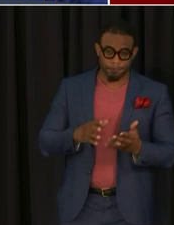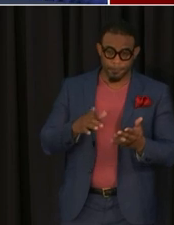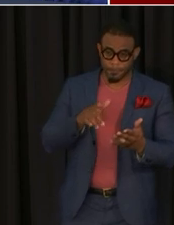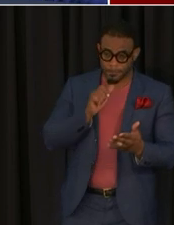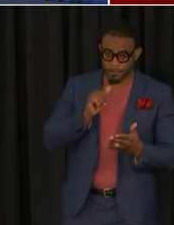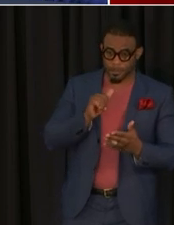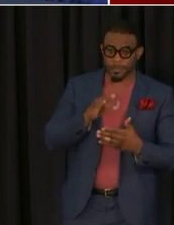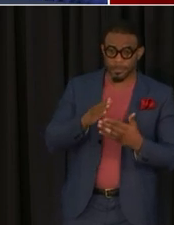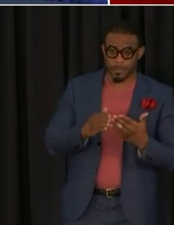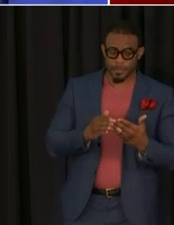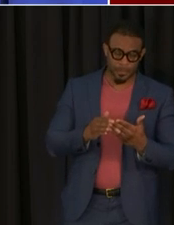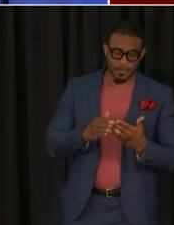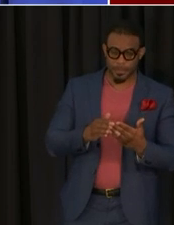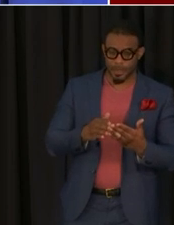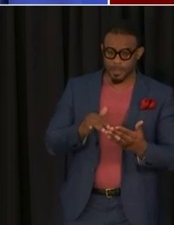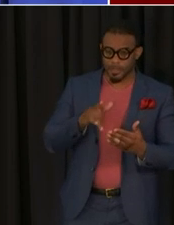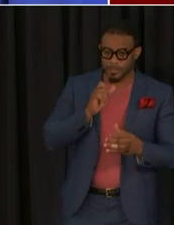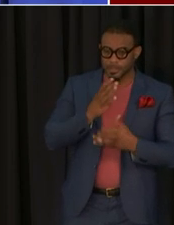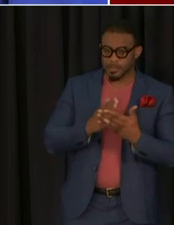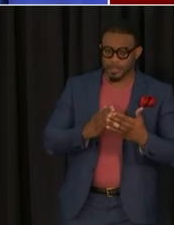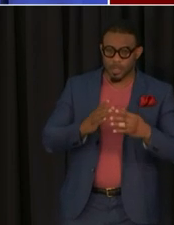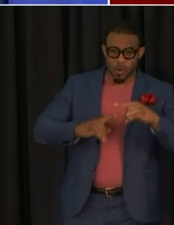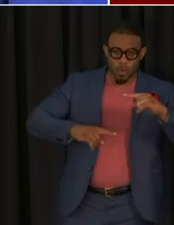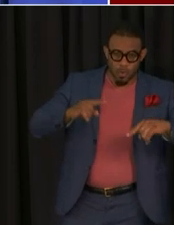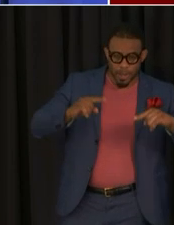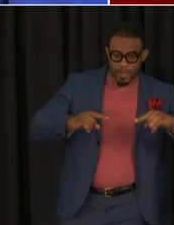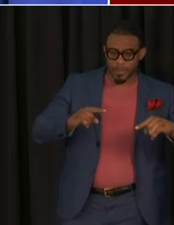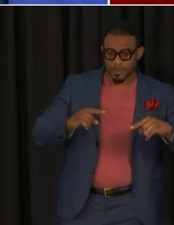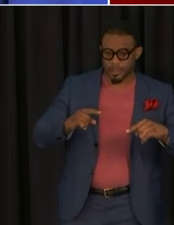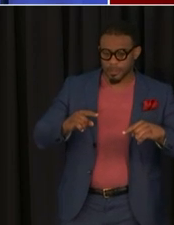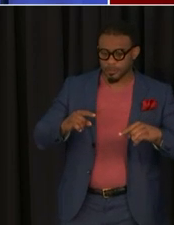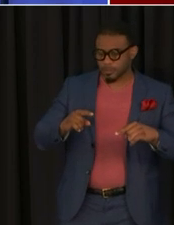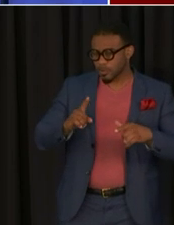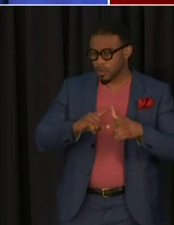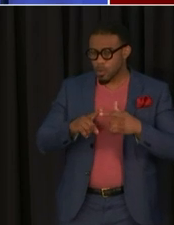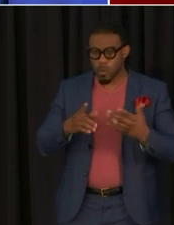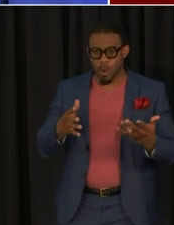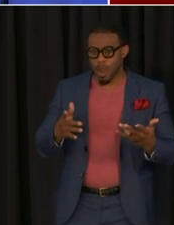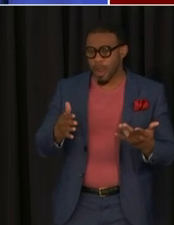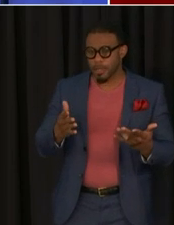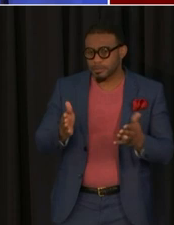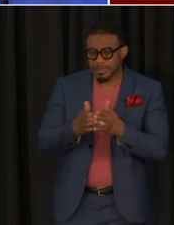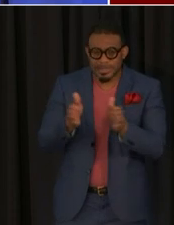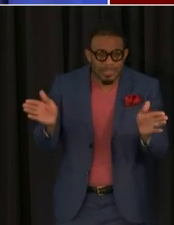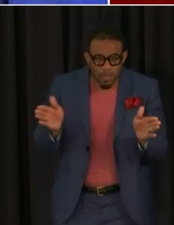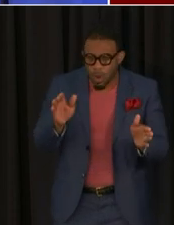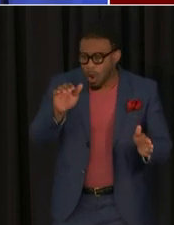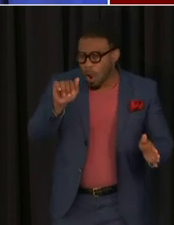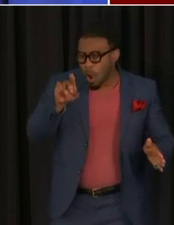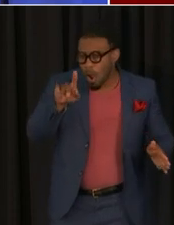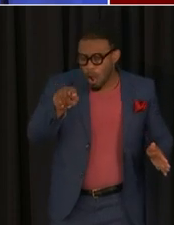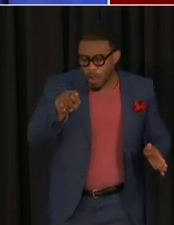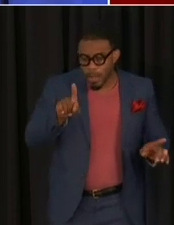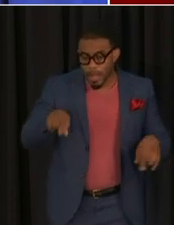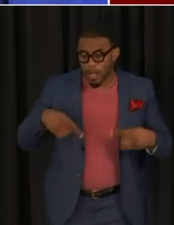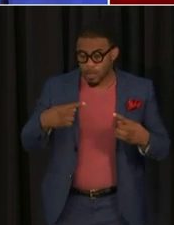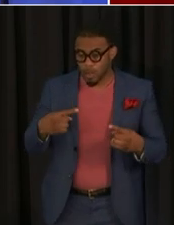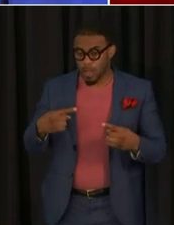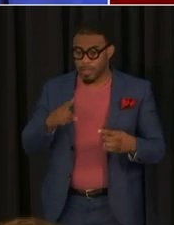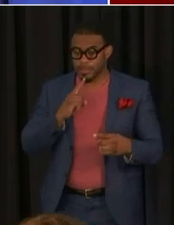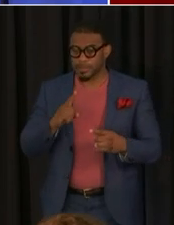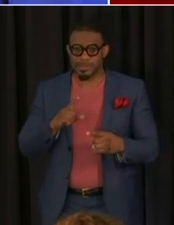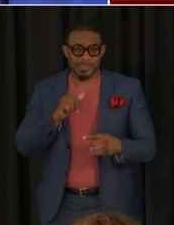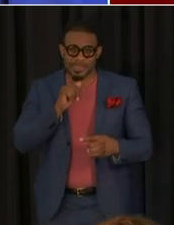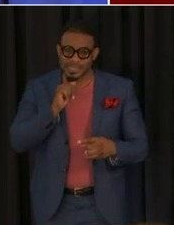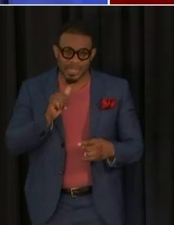audits all the time so if this is part of some random um or general audit as